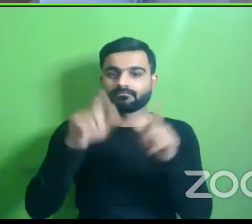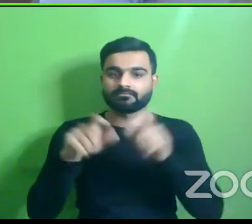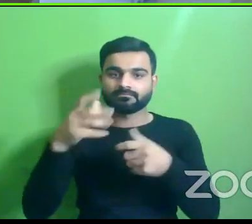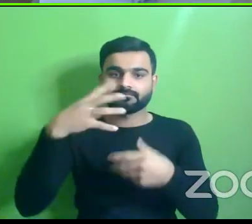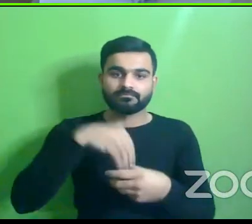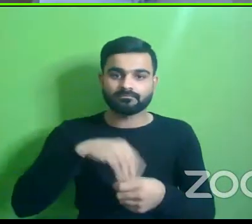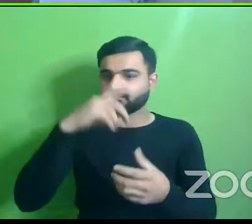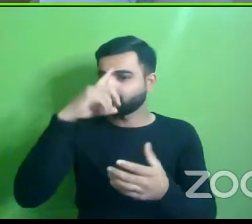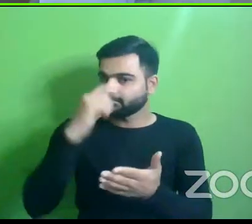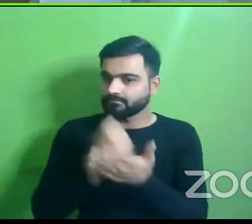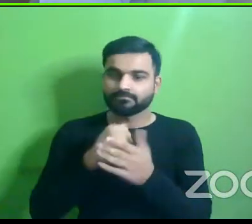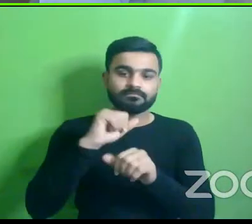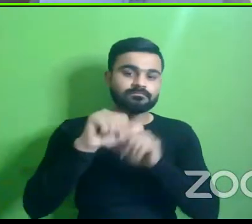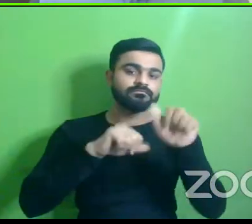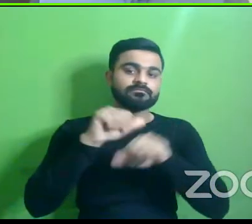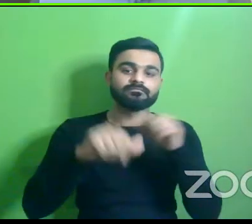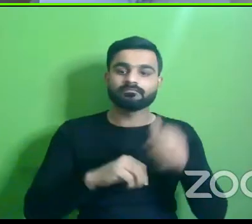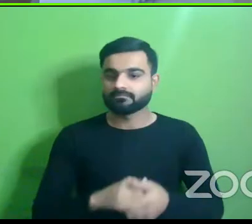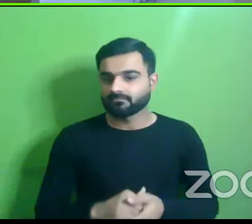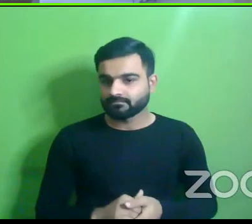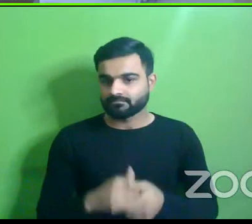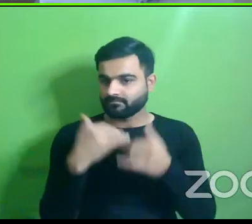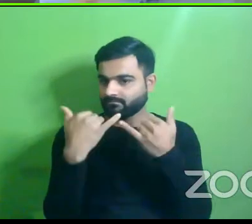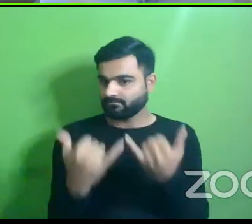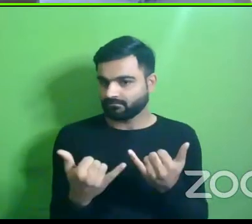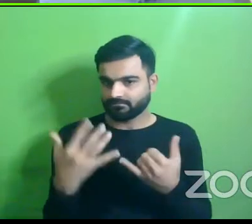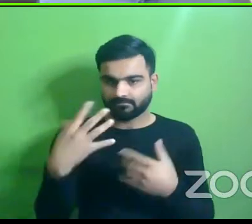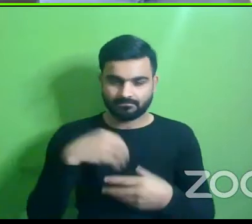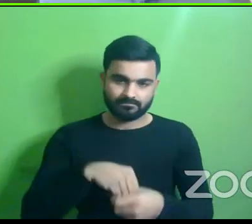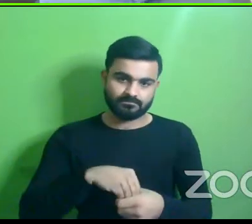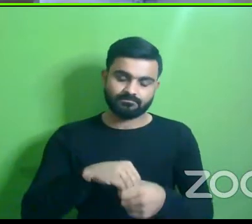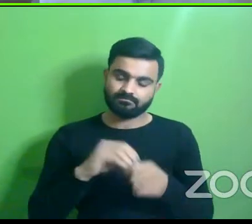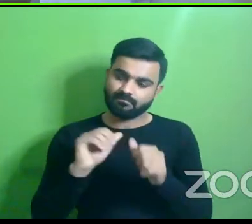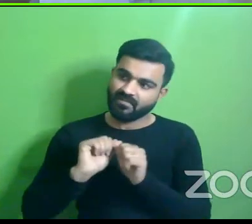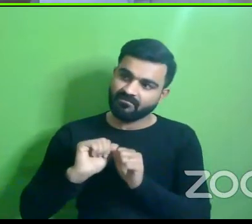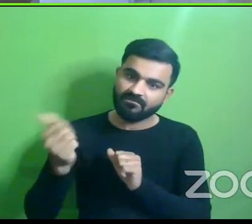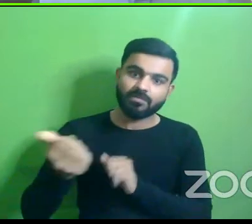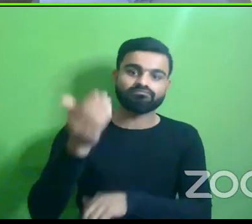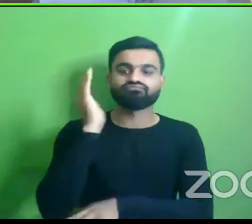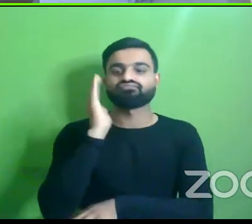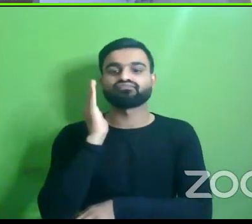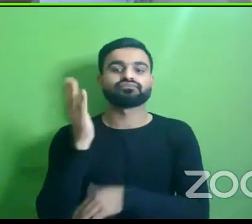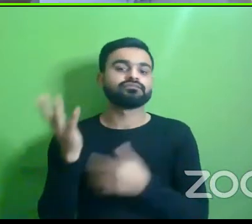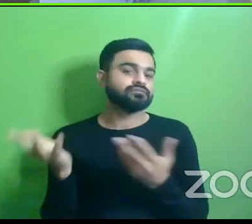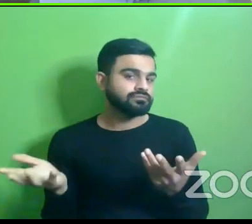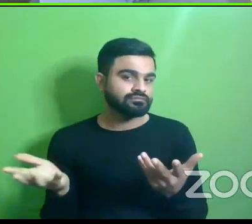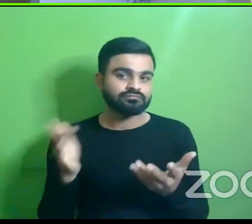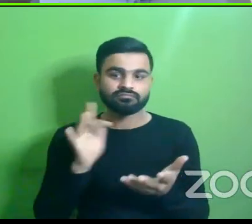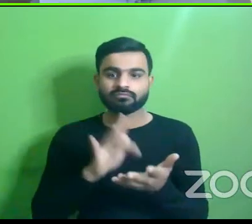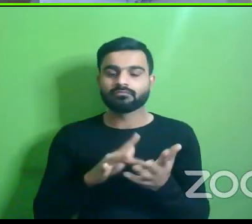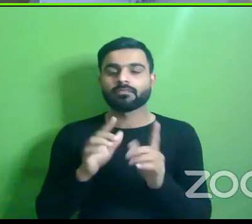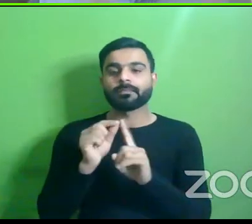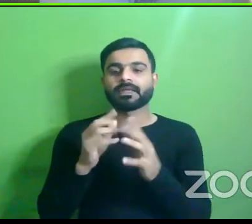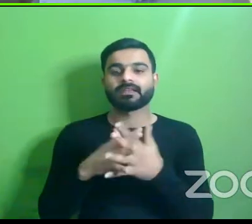the decision making process because right now we are far underrepresented and what a pwd community i do not